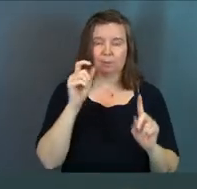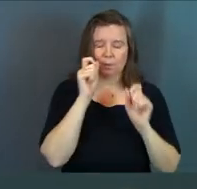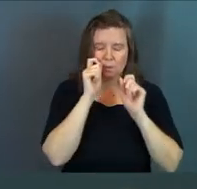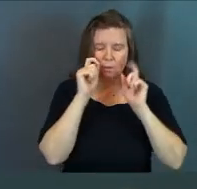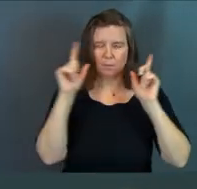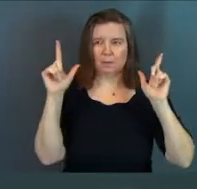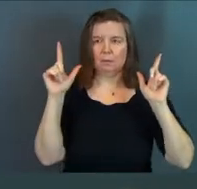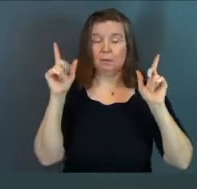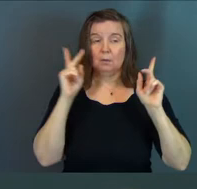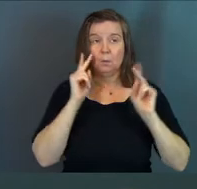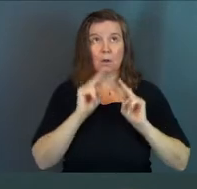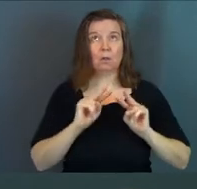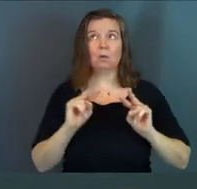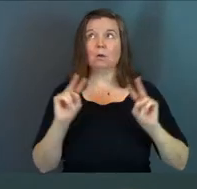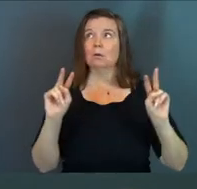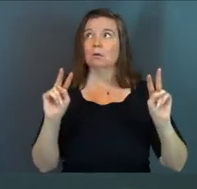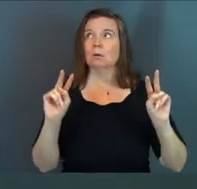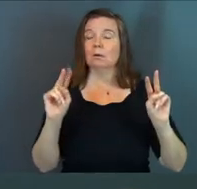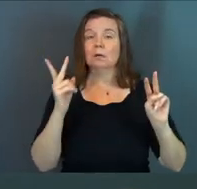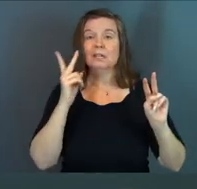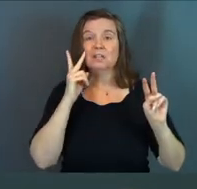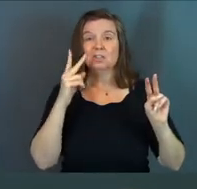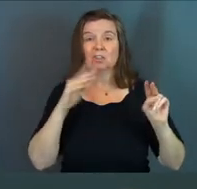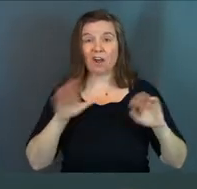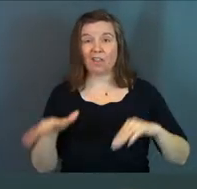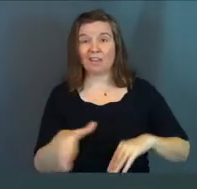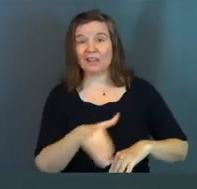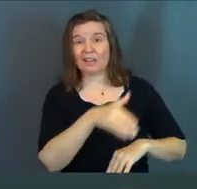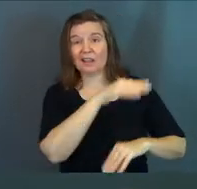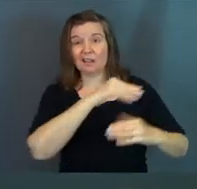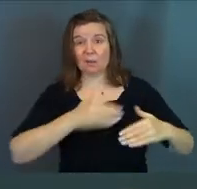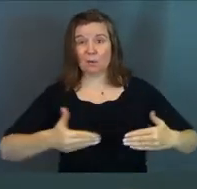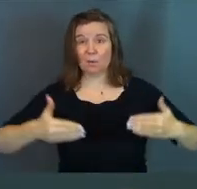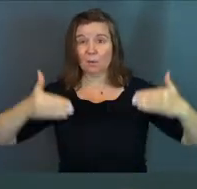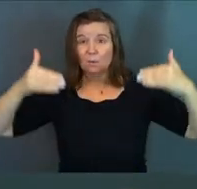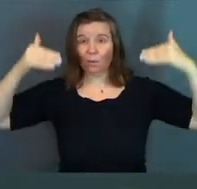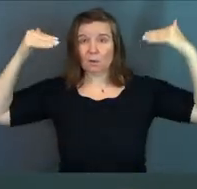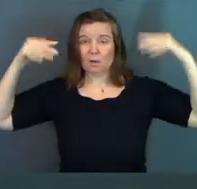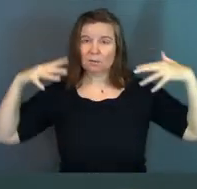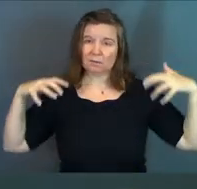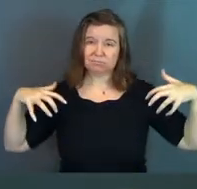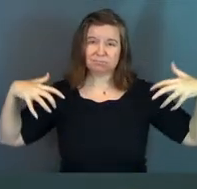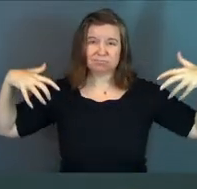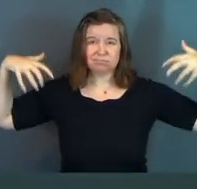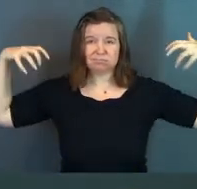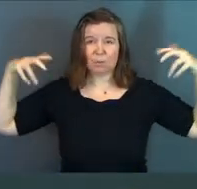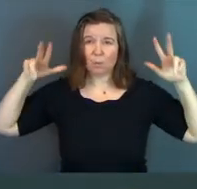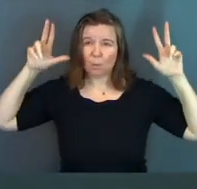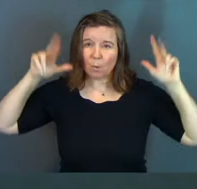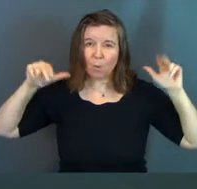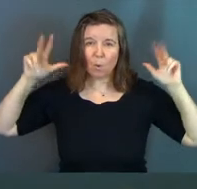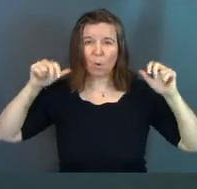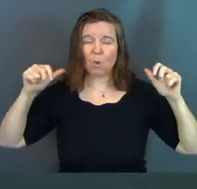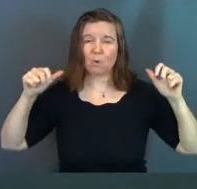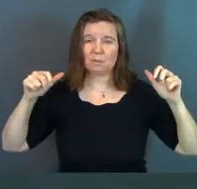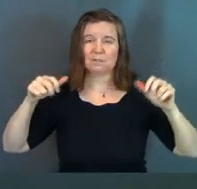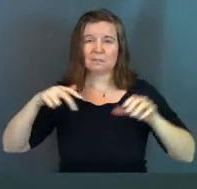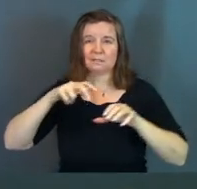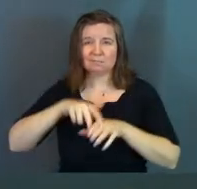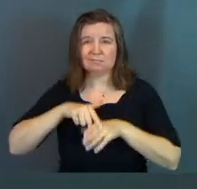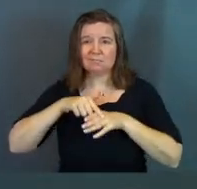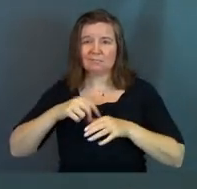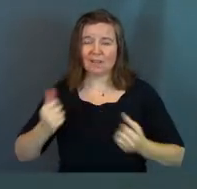young man's eyes. And when he looked up, he saw that the hillside around Elisha was filled with horses and chariots of fire,